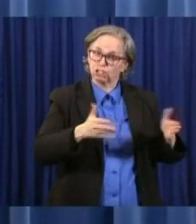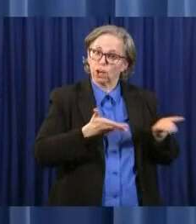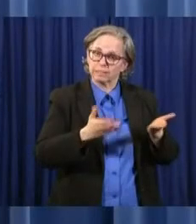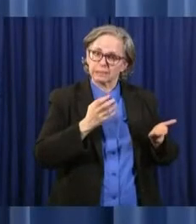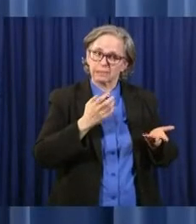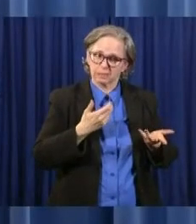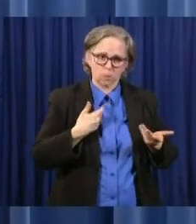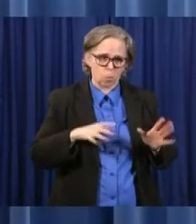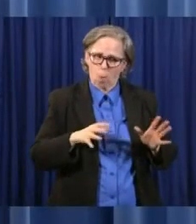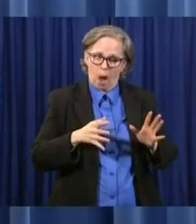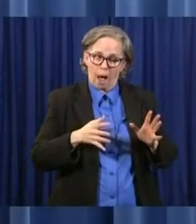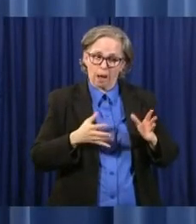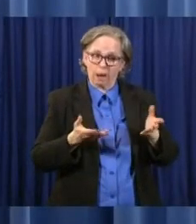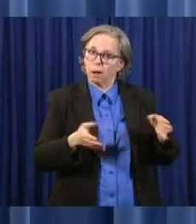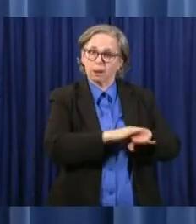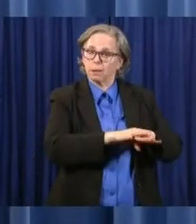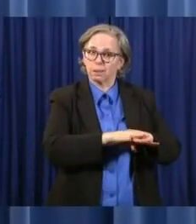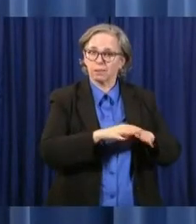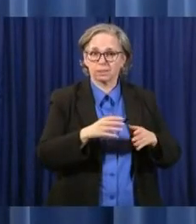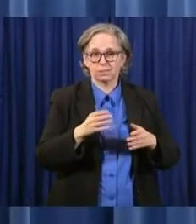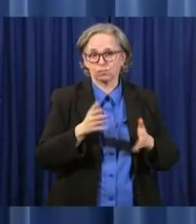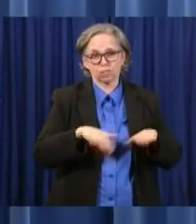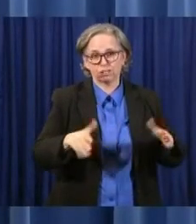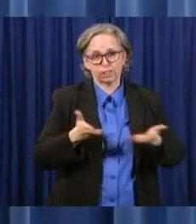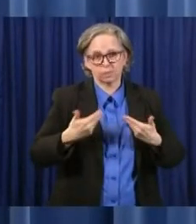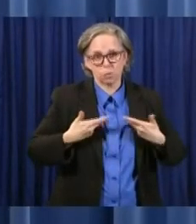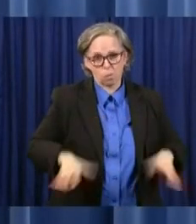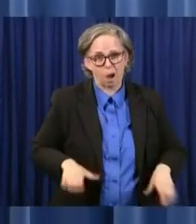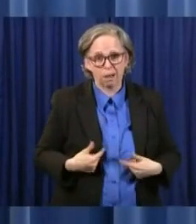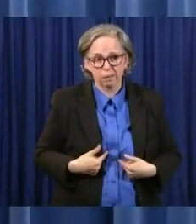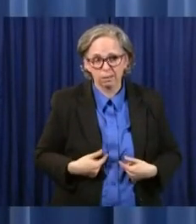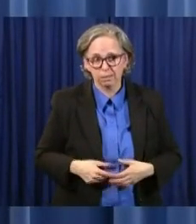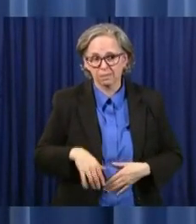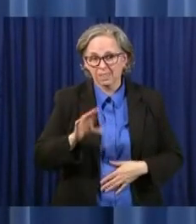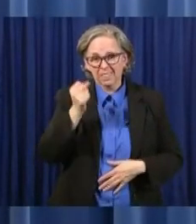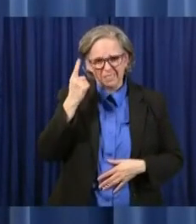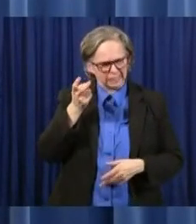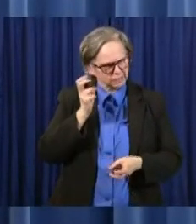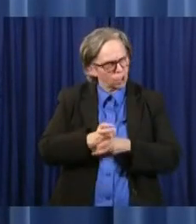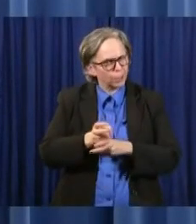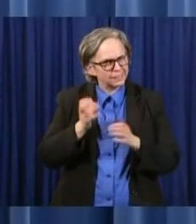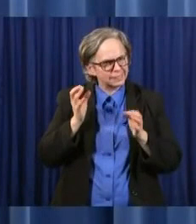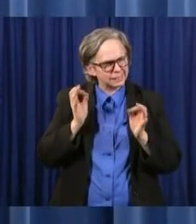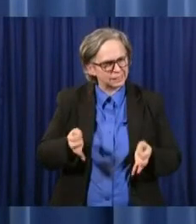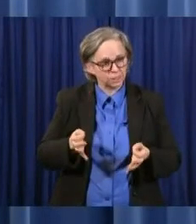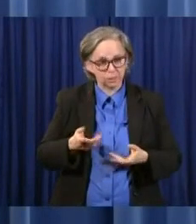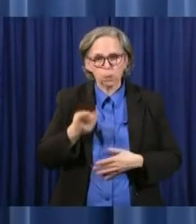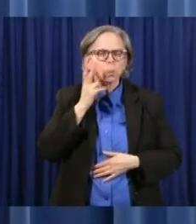uh, all of these are tough decisions and we're gonna have to see where, exactly where we are as we move forward.